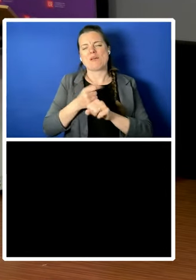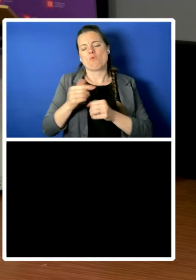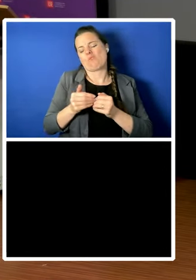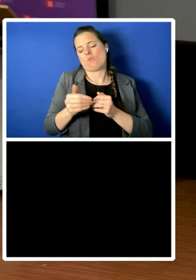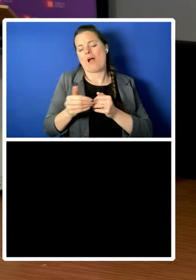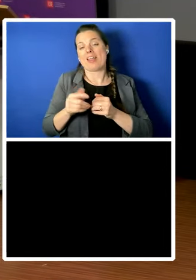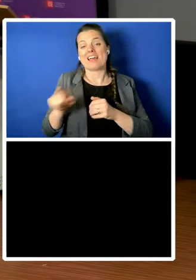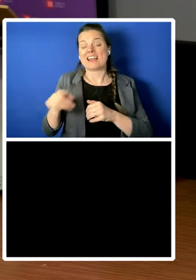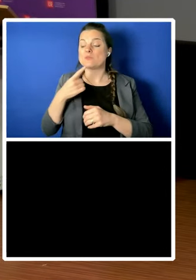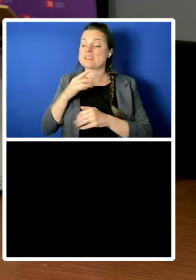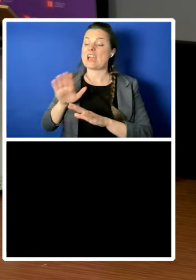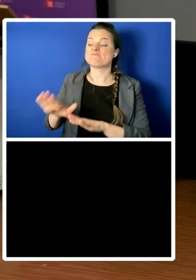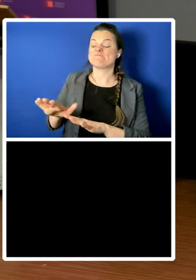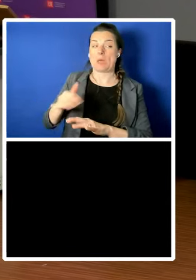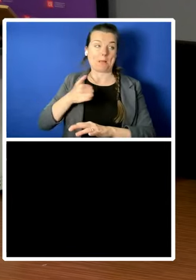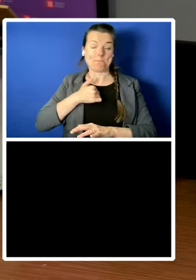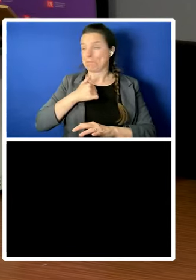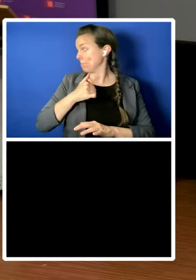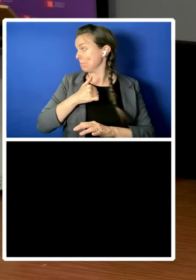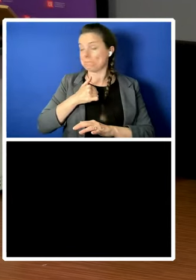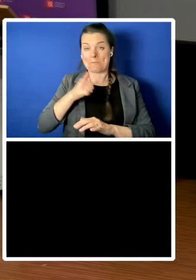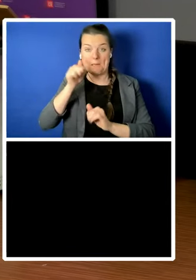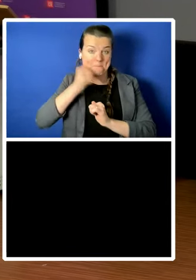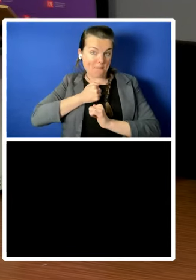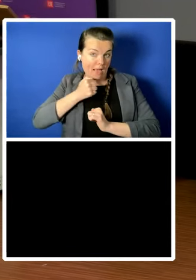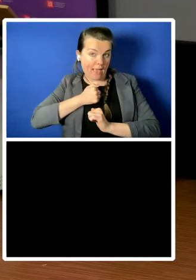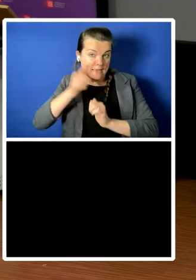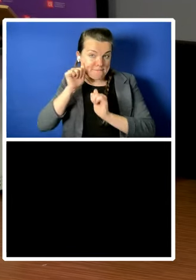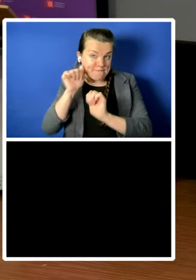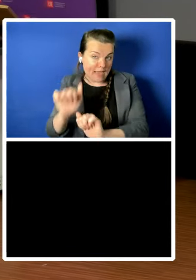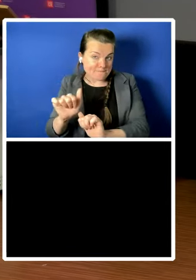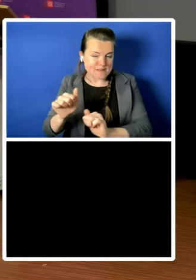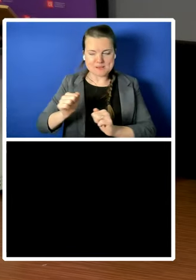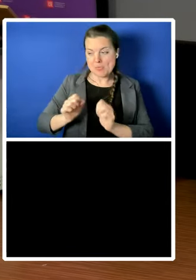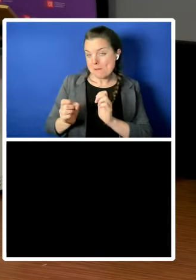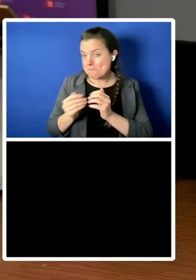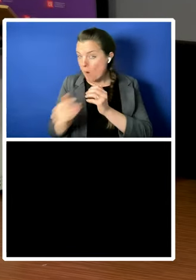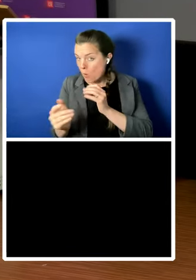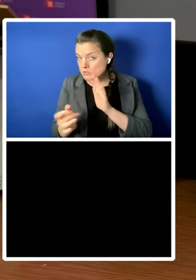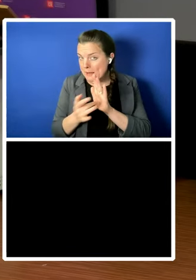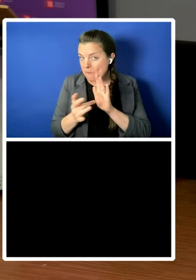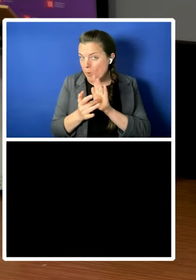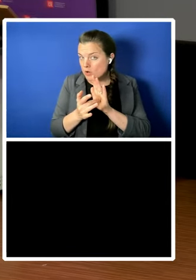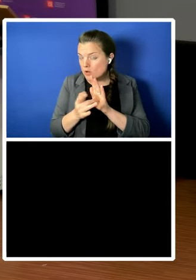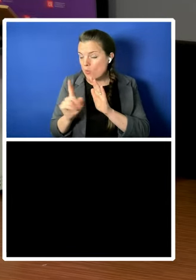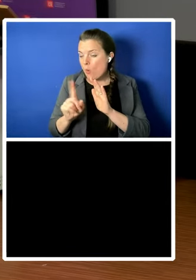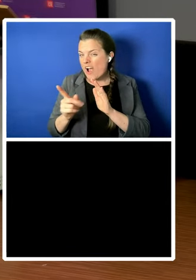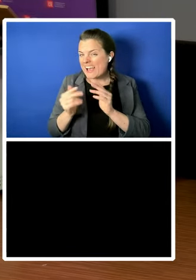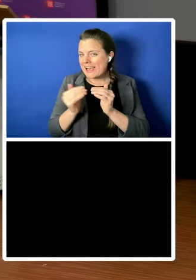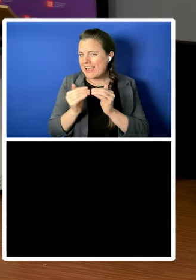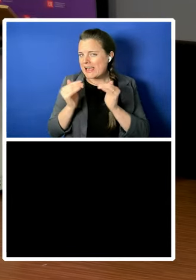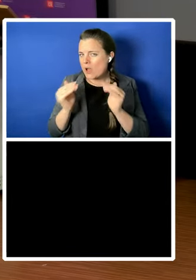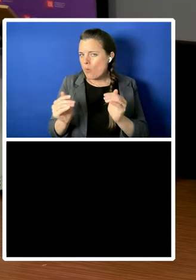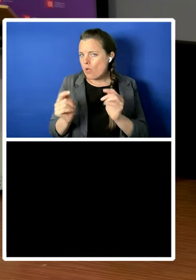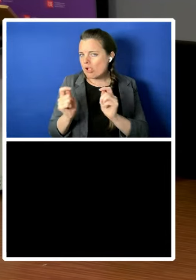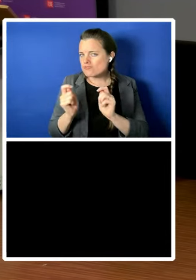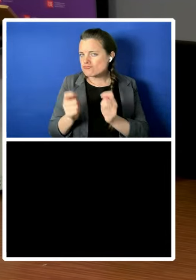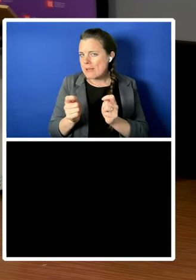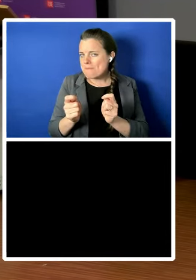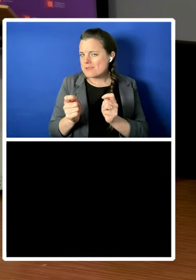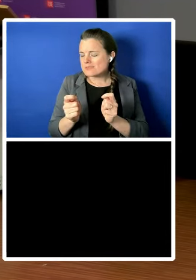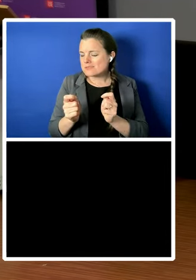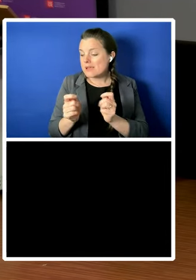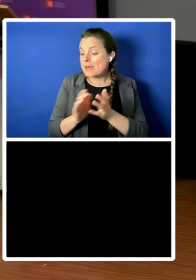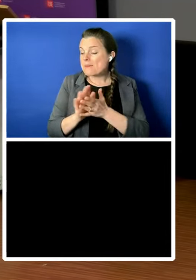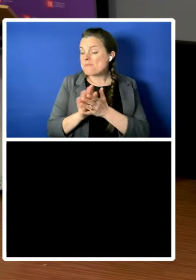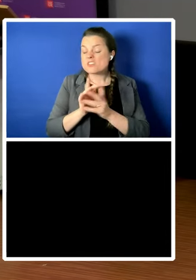favorite the most important one is equal treatment treating others as you would like to